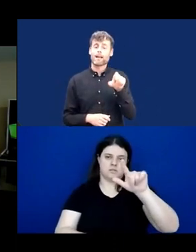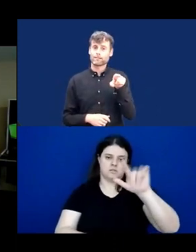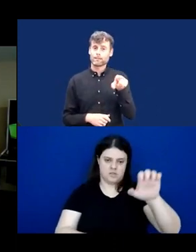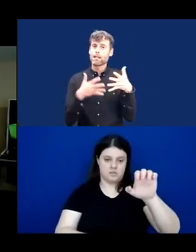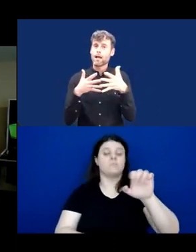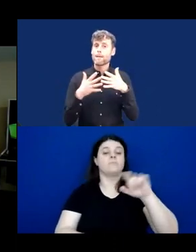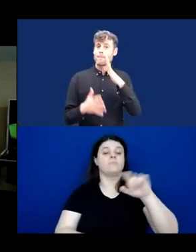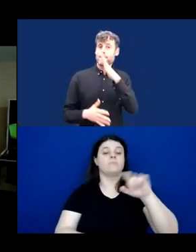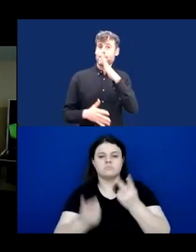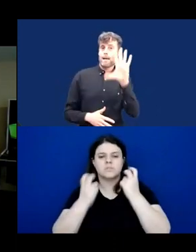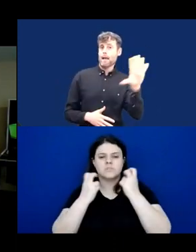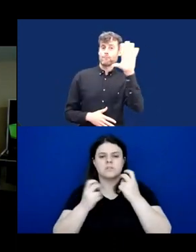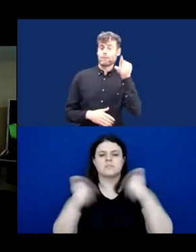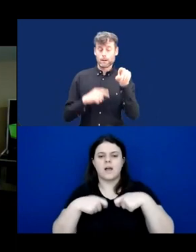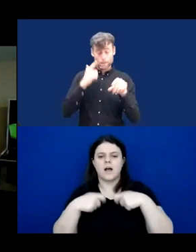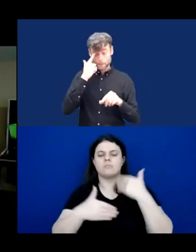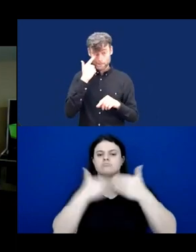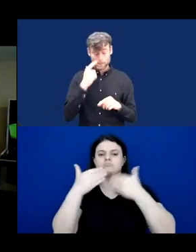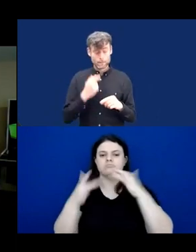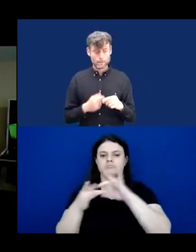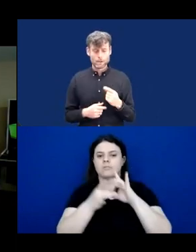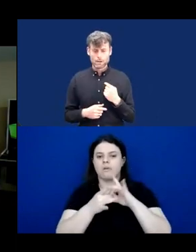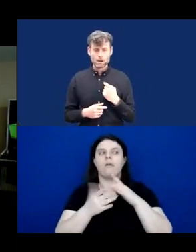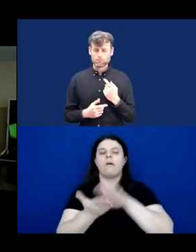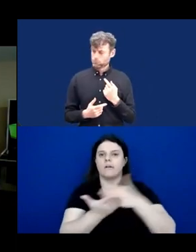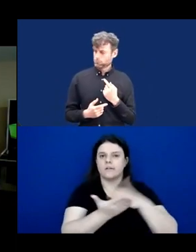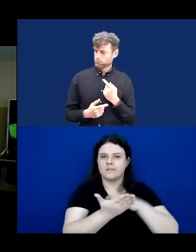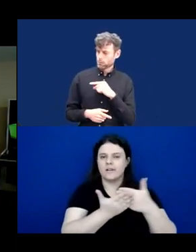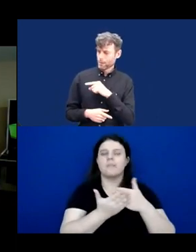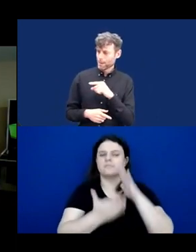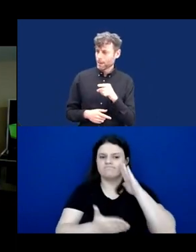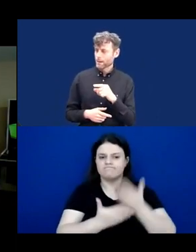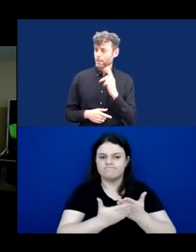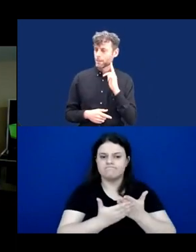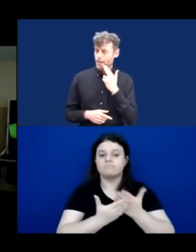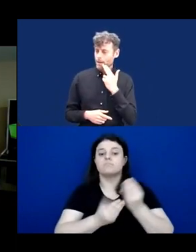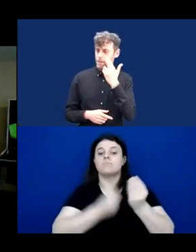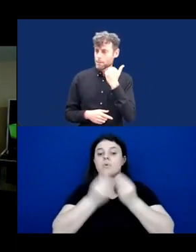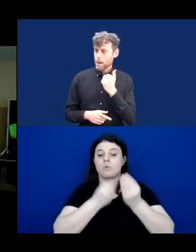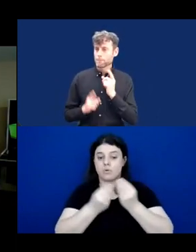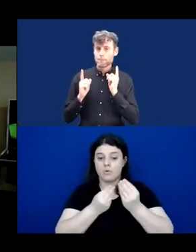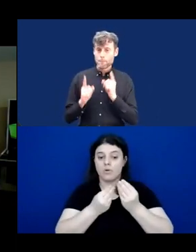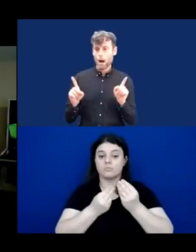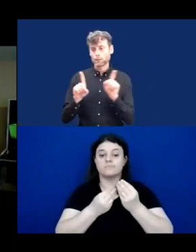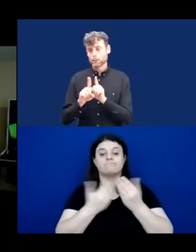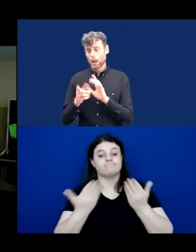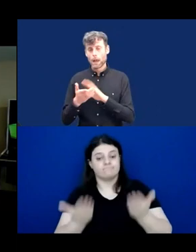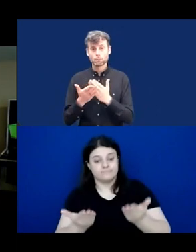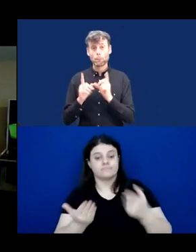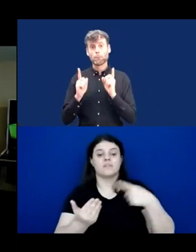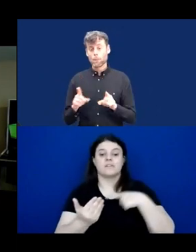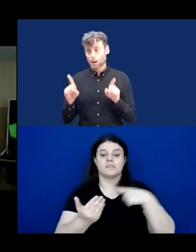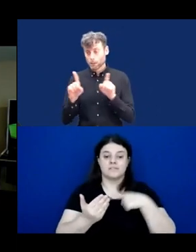increased reliance on interpreters came with a cost and that again was diminishing